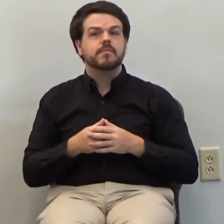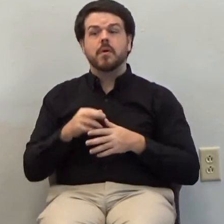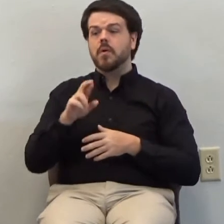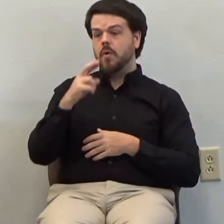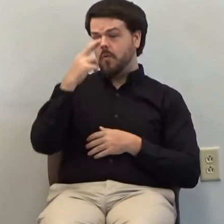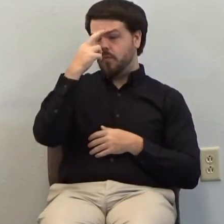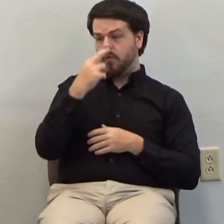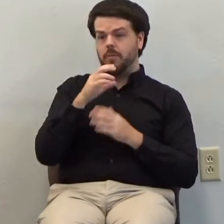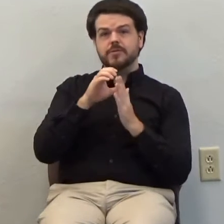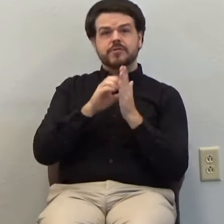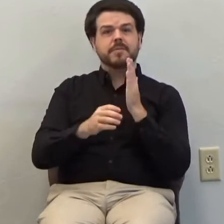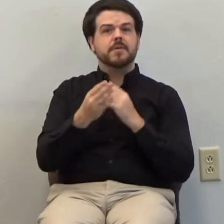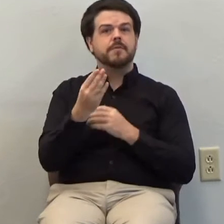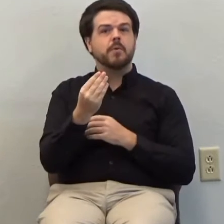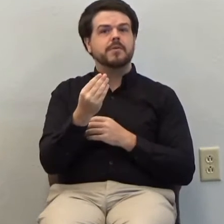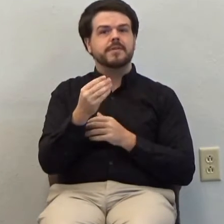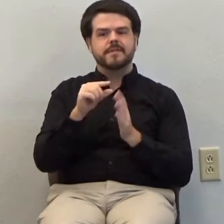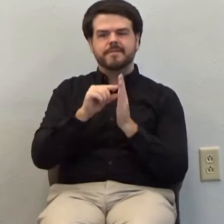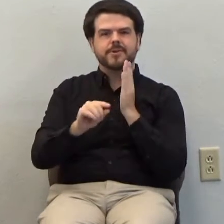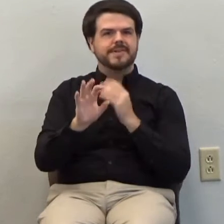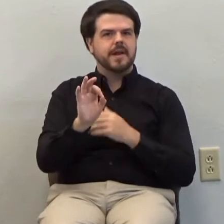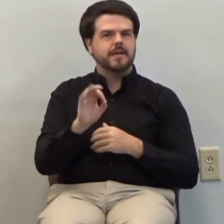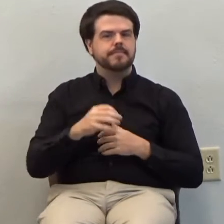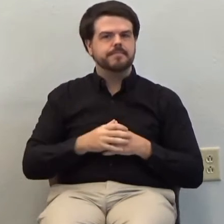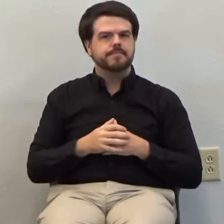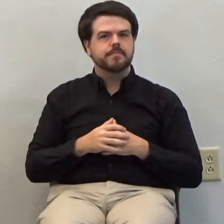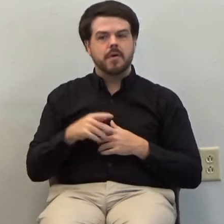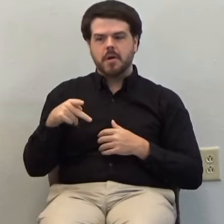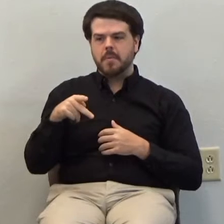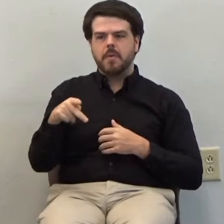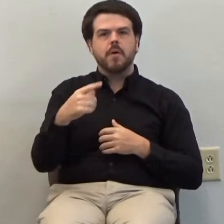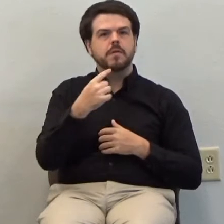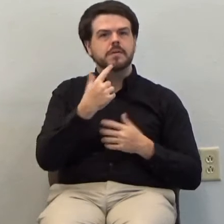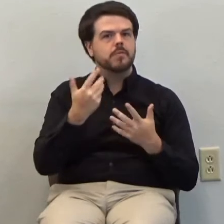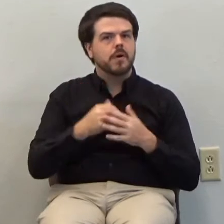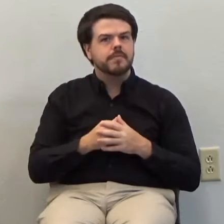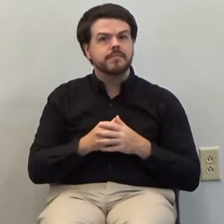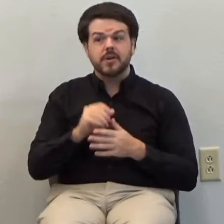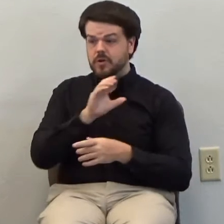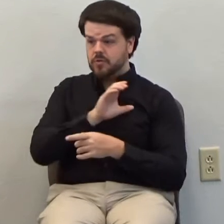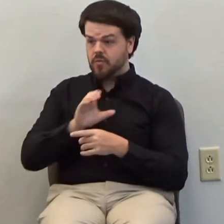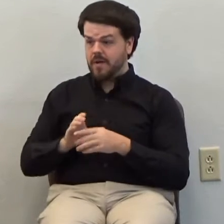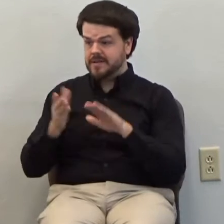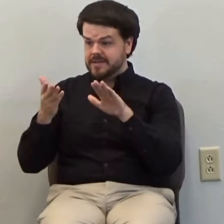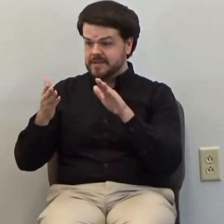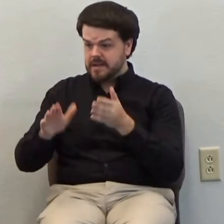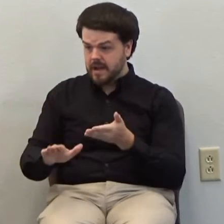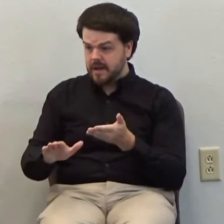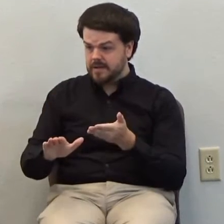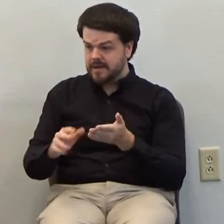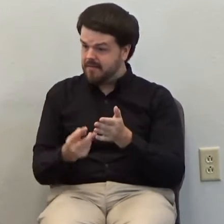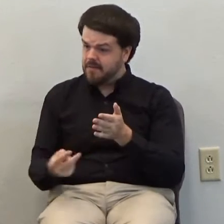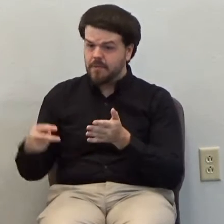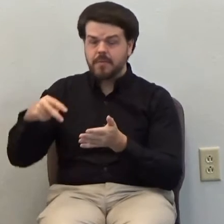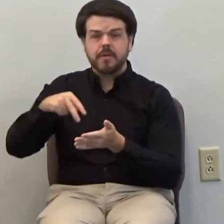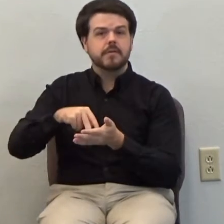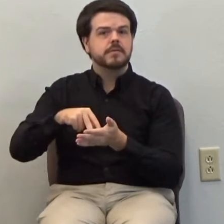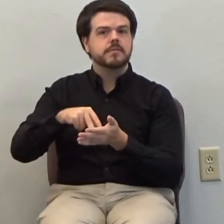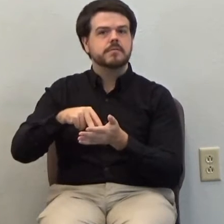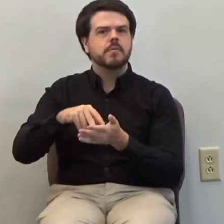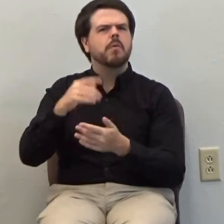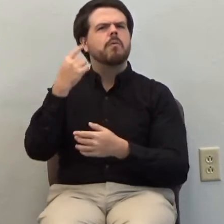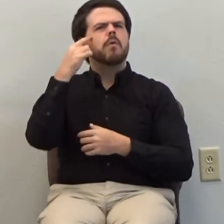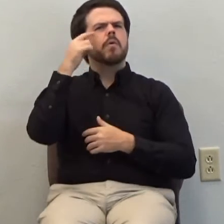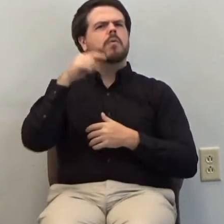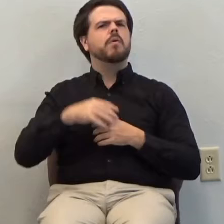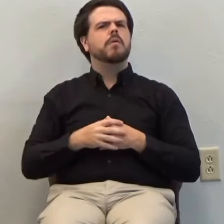chapter 14, verse 9, Christ died and returned to life so that He might be